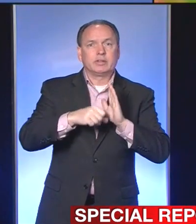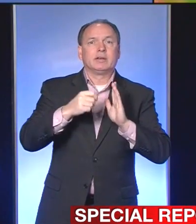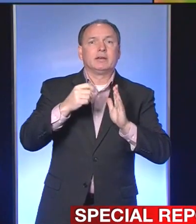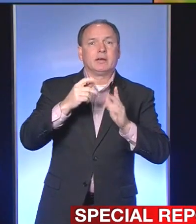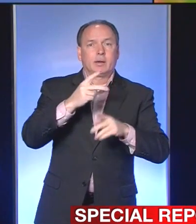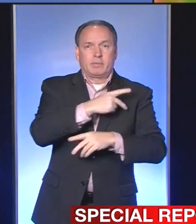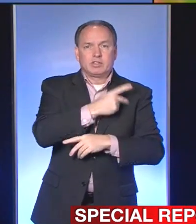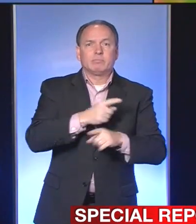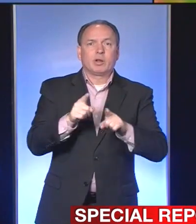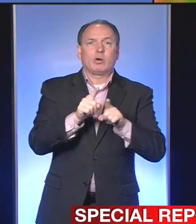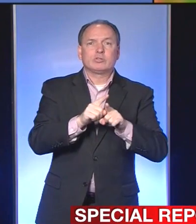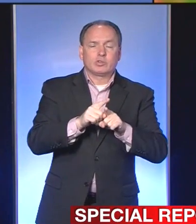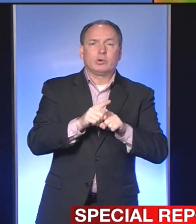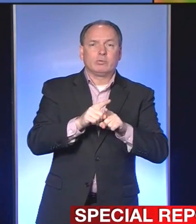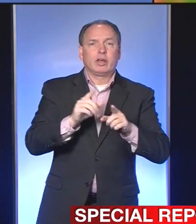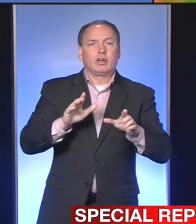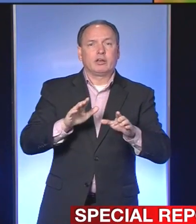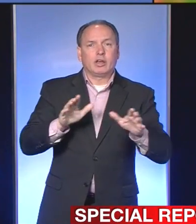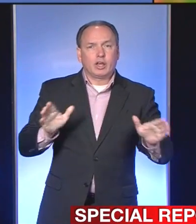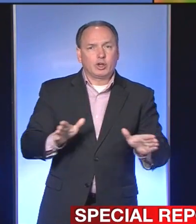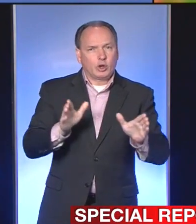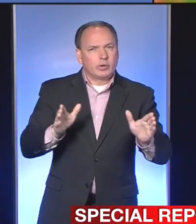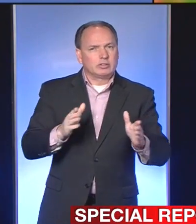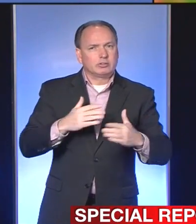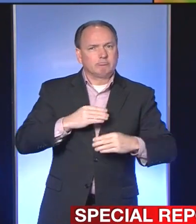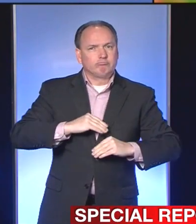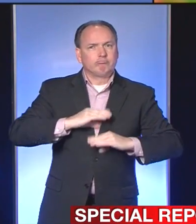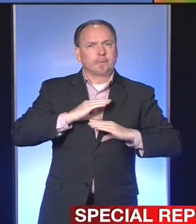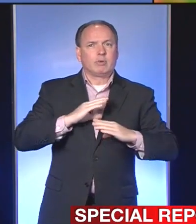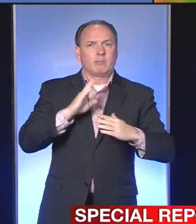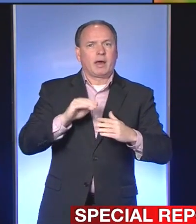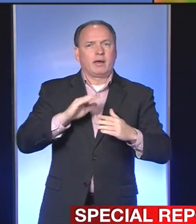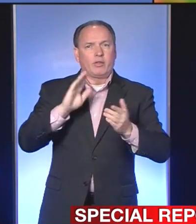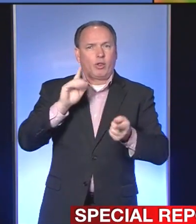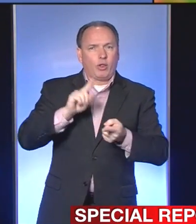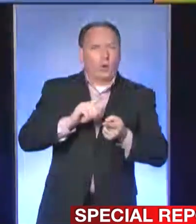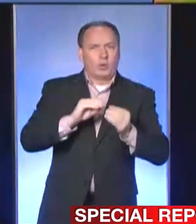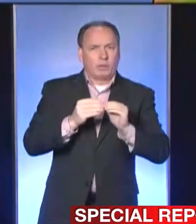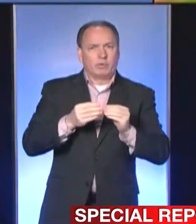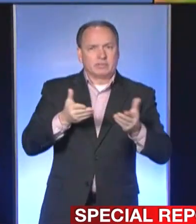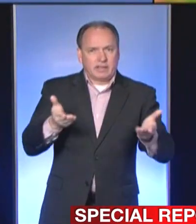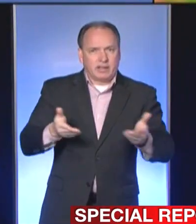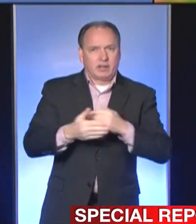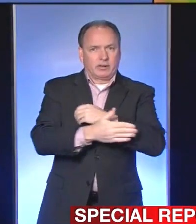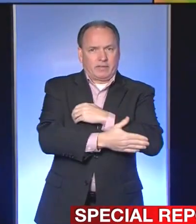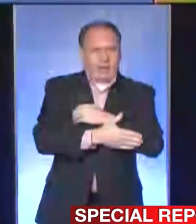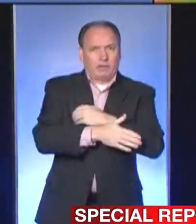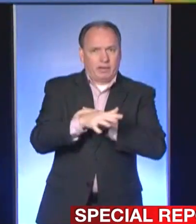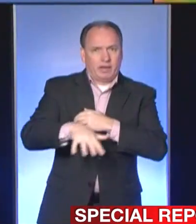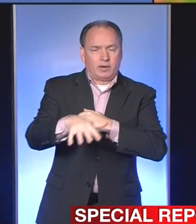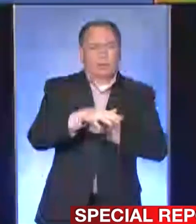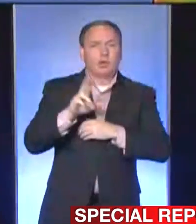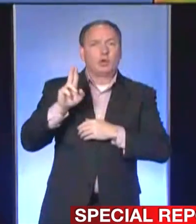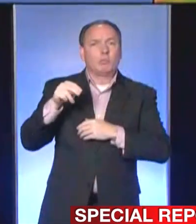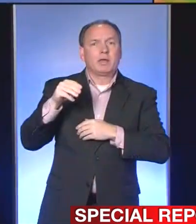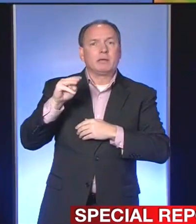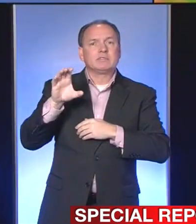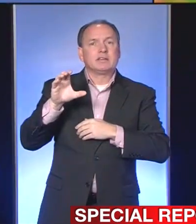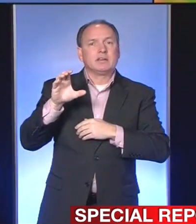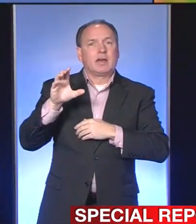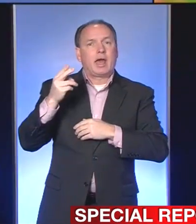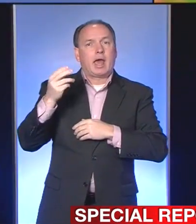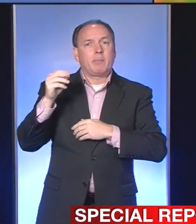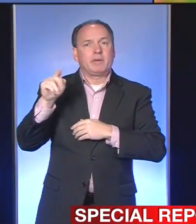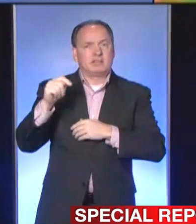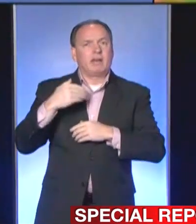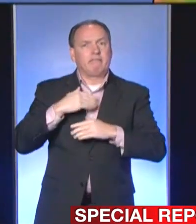by the low prevalence of COVID-19 in the northwestern Pennsylvania area. At UPMC Hammett, we're comfortable with our supply